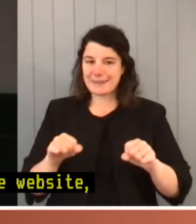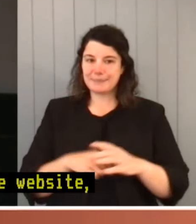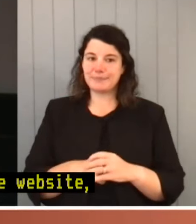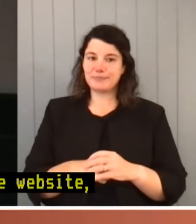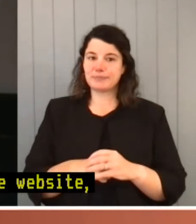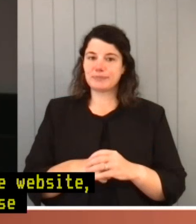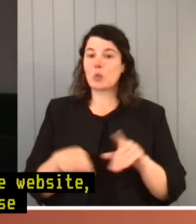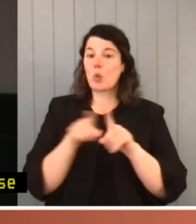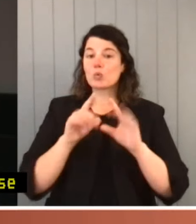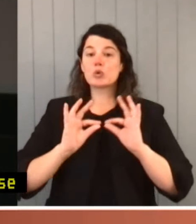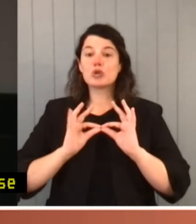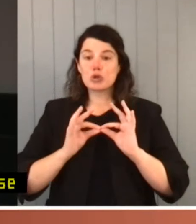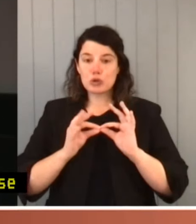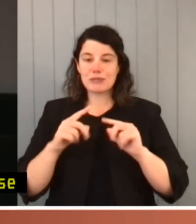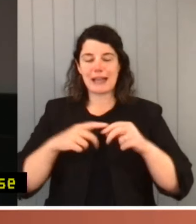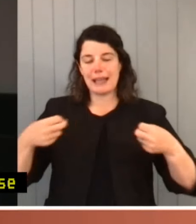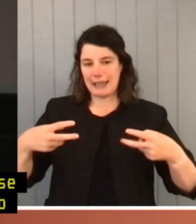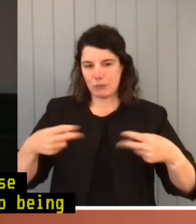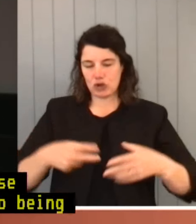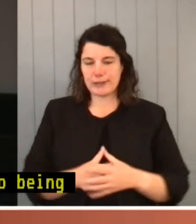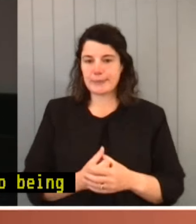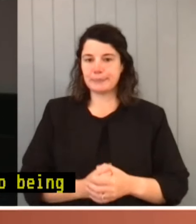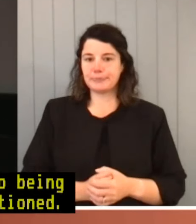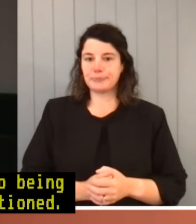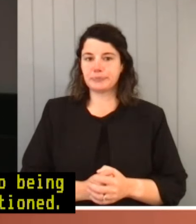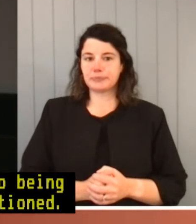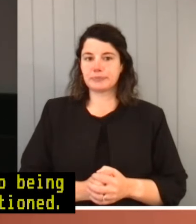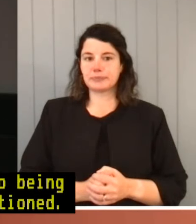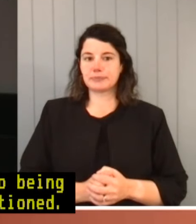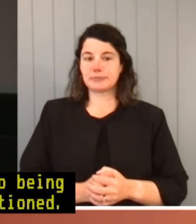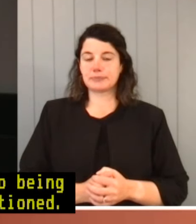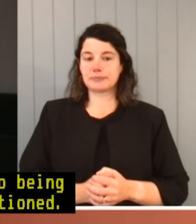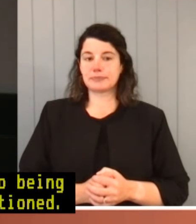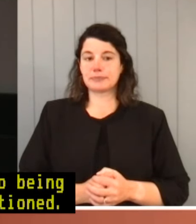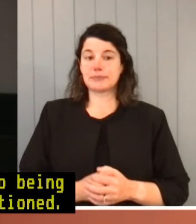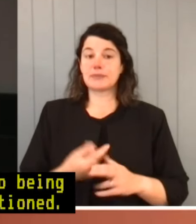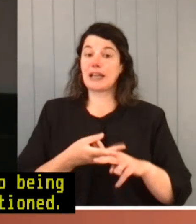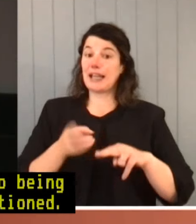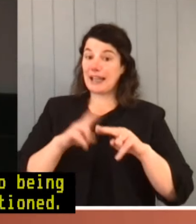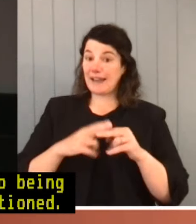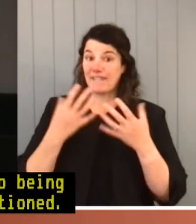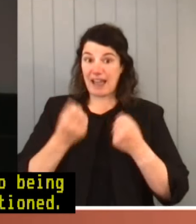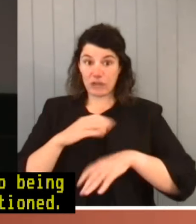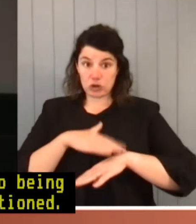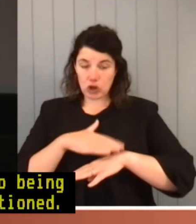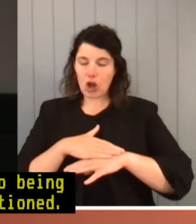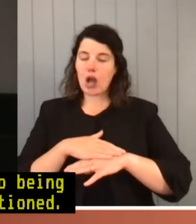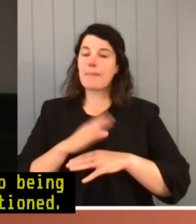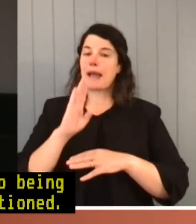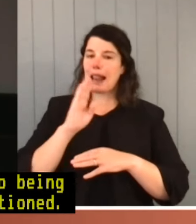interpreted and captioned. If time permits, the lecture will be followed by a short Q&A session.